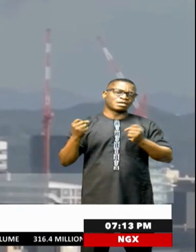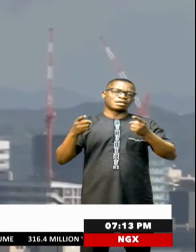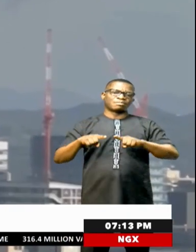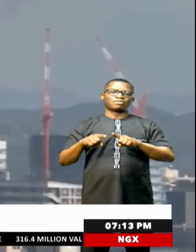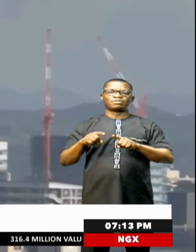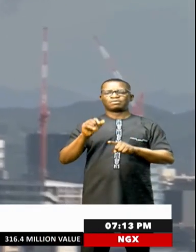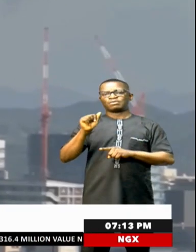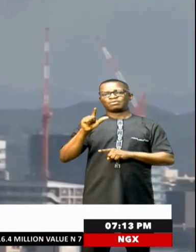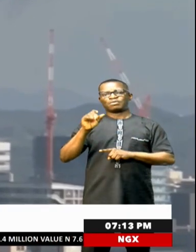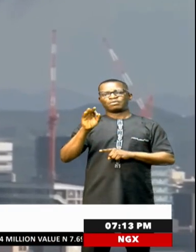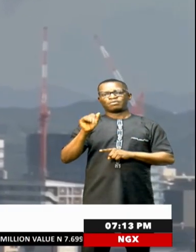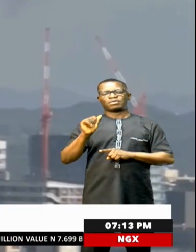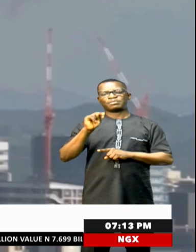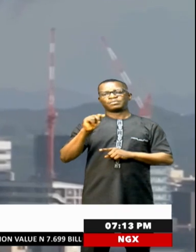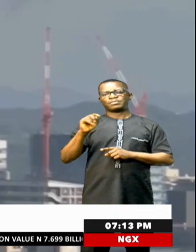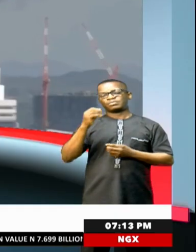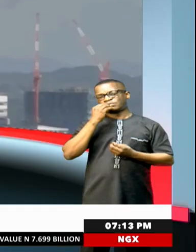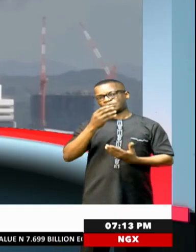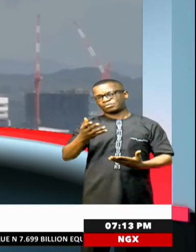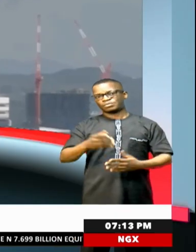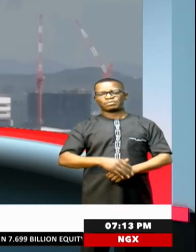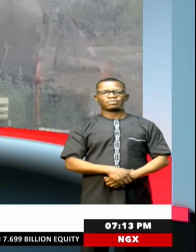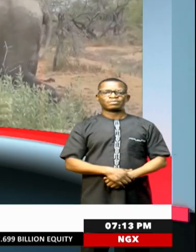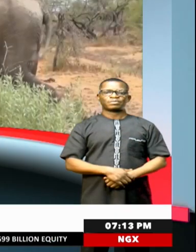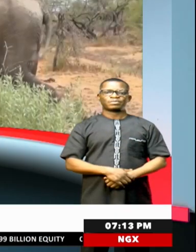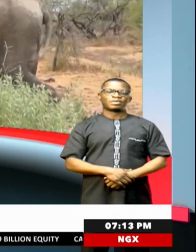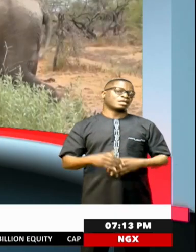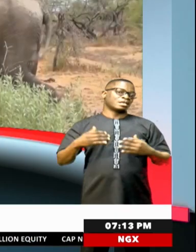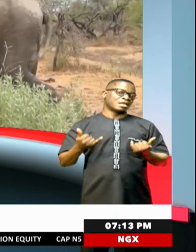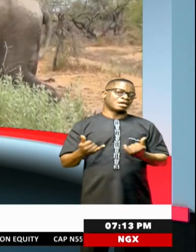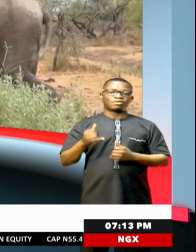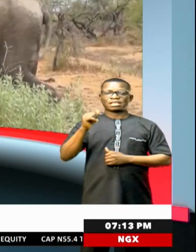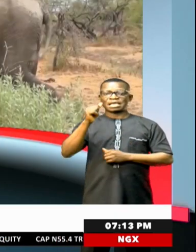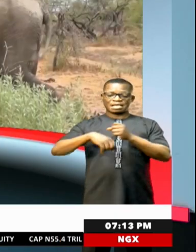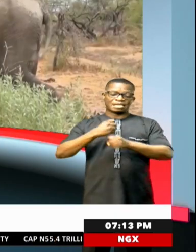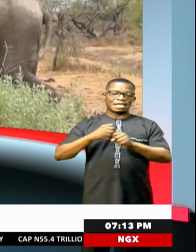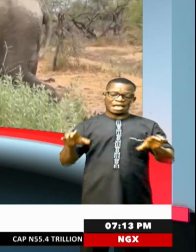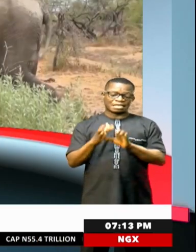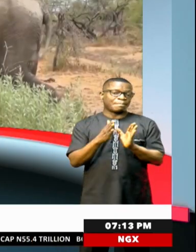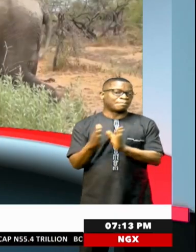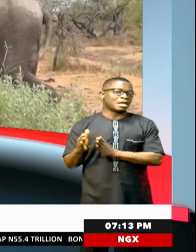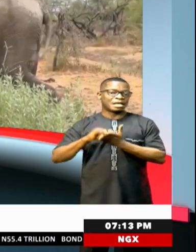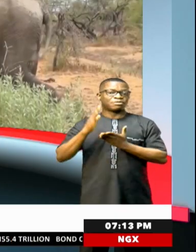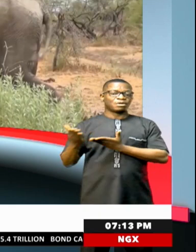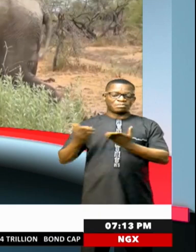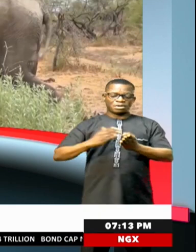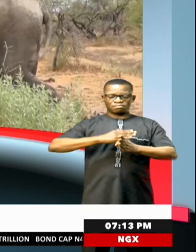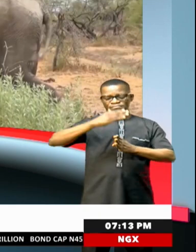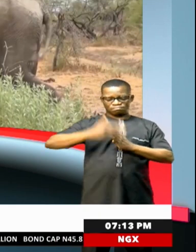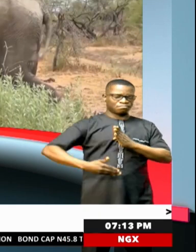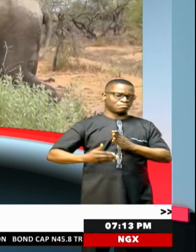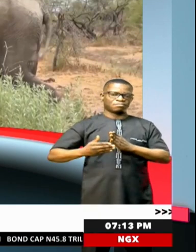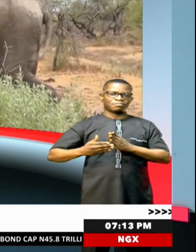Alfa, NTA News. Now a 10-year action plan that will bring an end to the